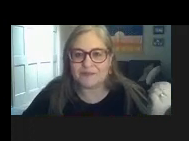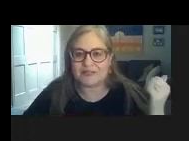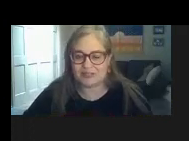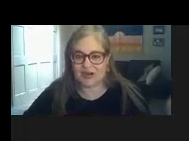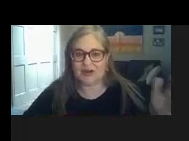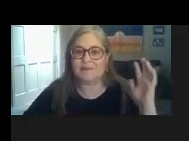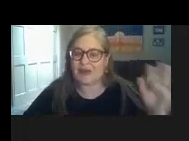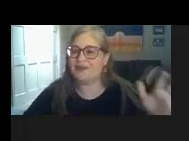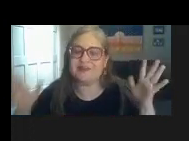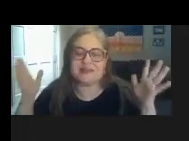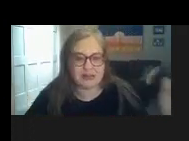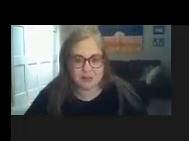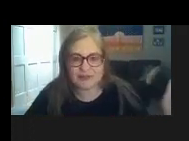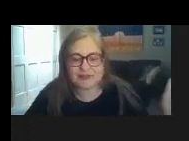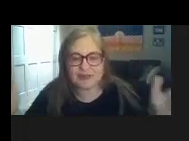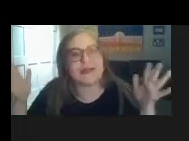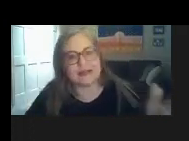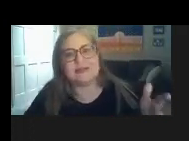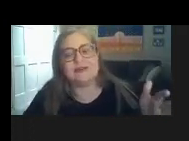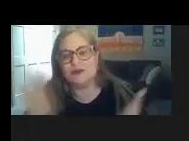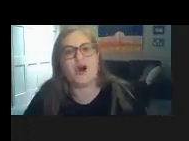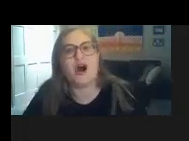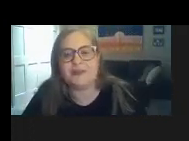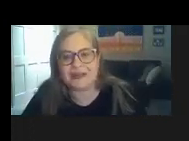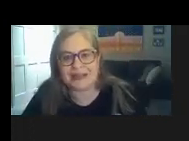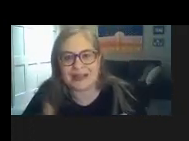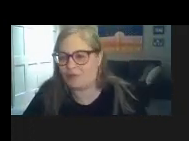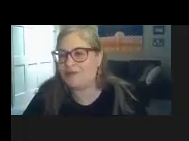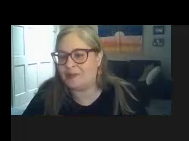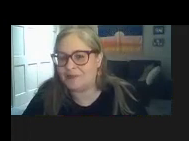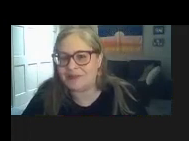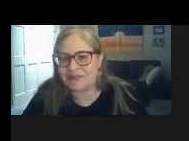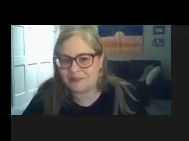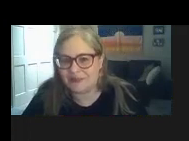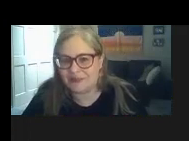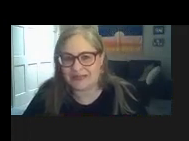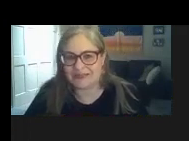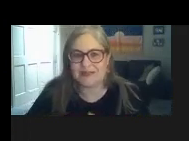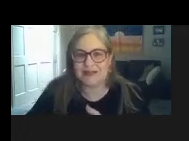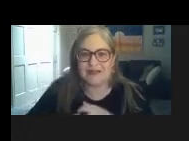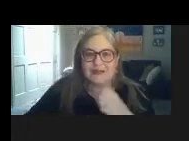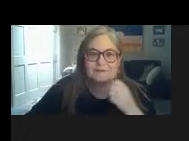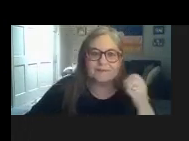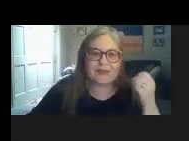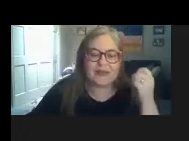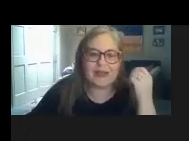help to start by understanding what this meeting is who called the meeting and what the purpose of the meeting is